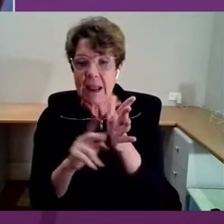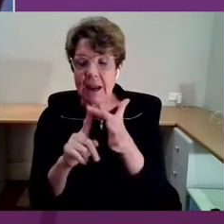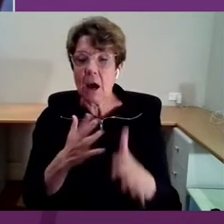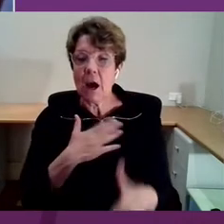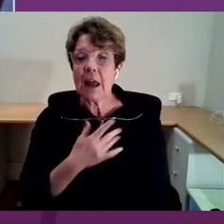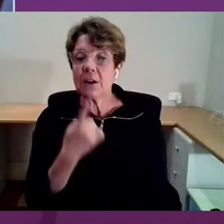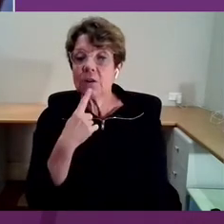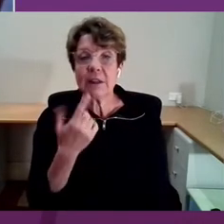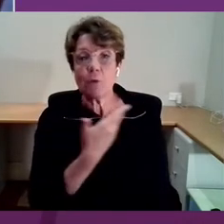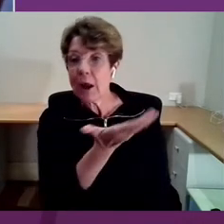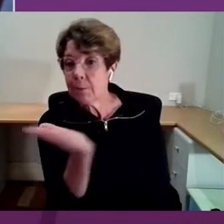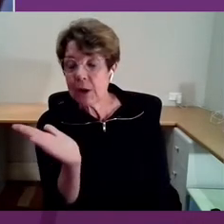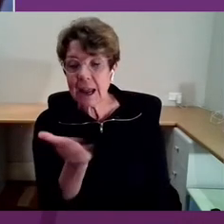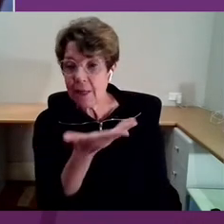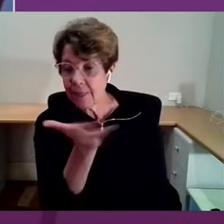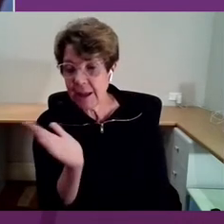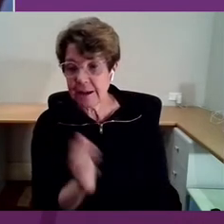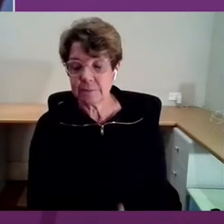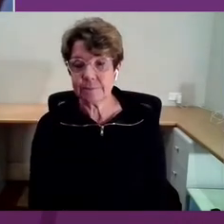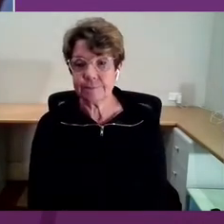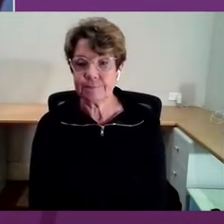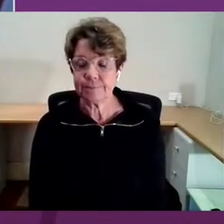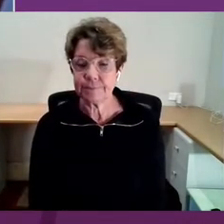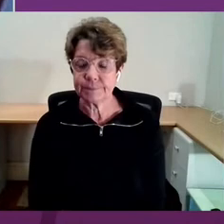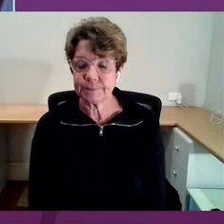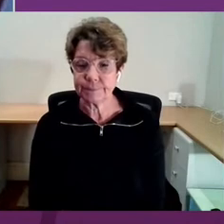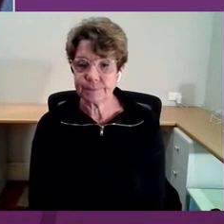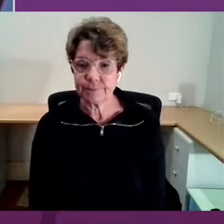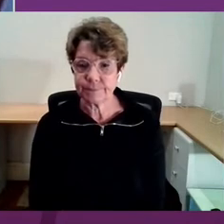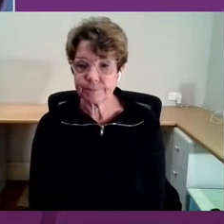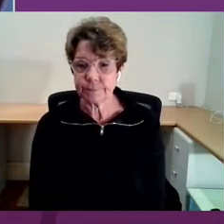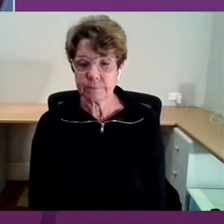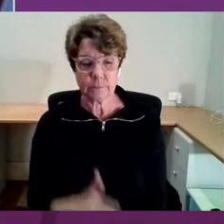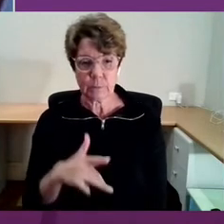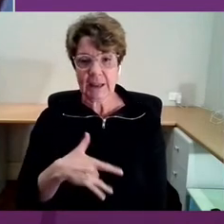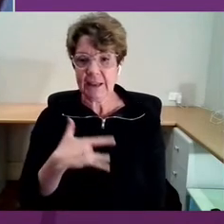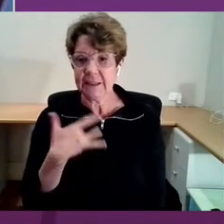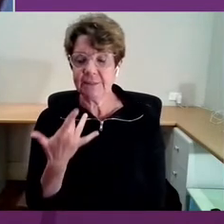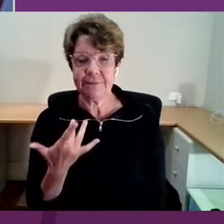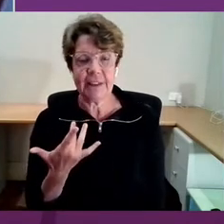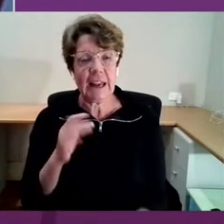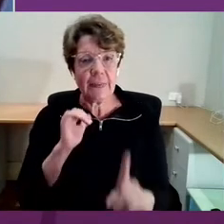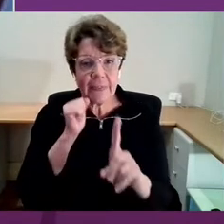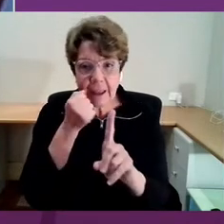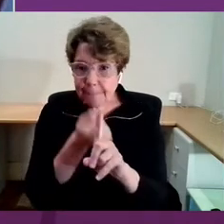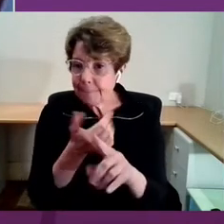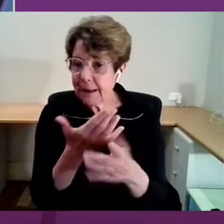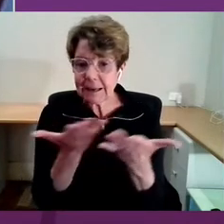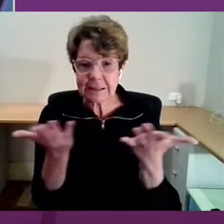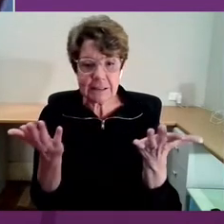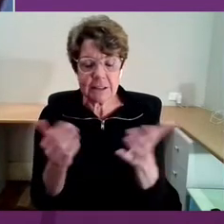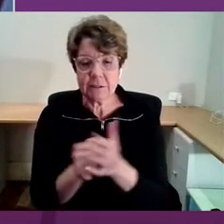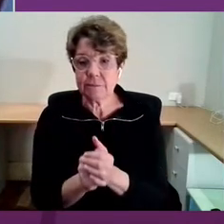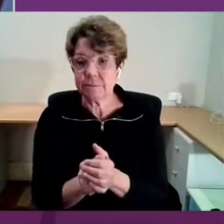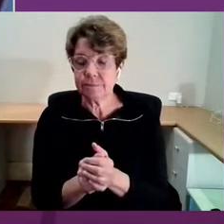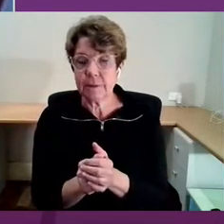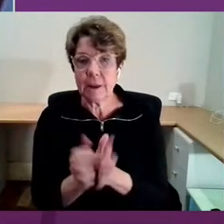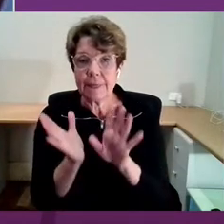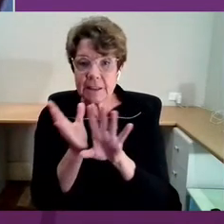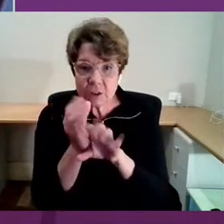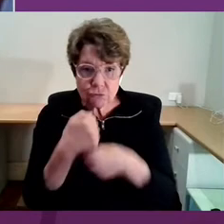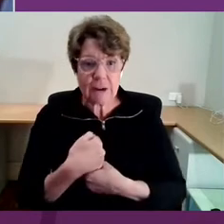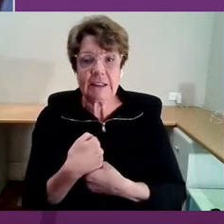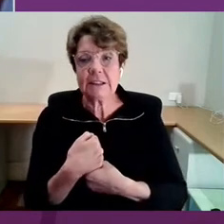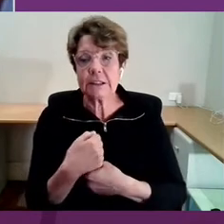out there who is feeling the impact of the stress and the trauma